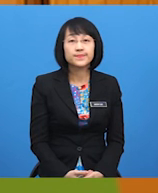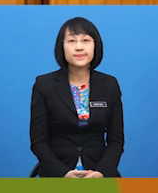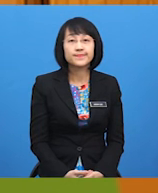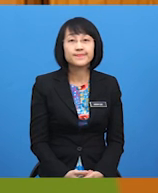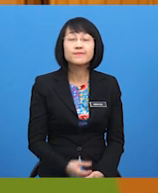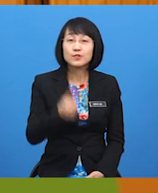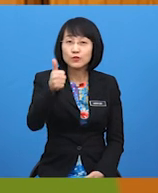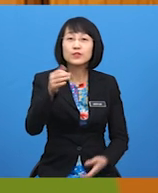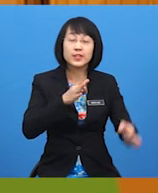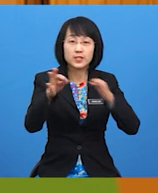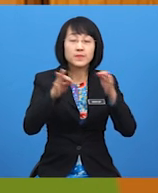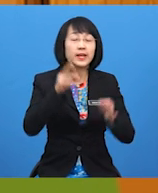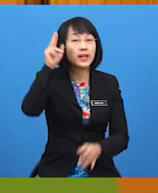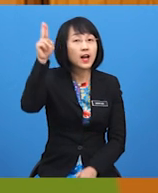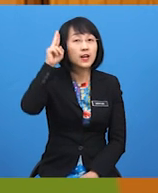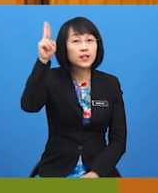explained, Uncle.